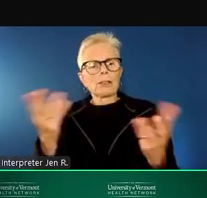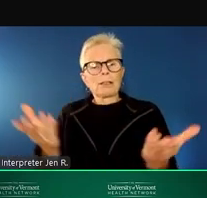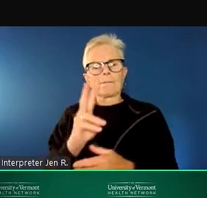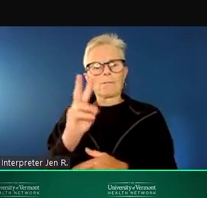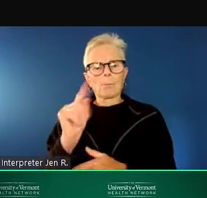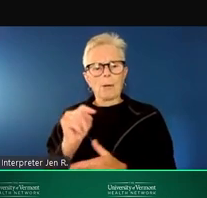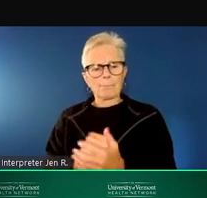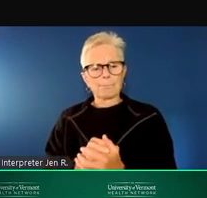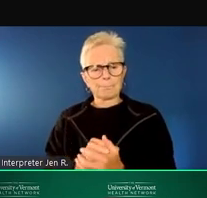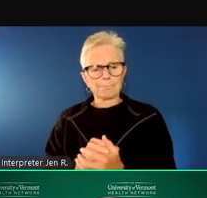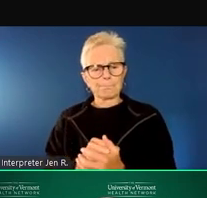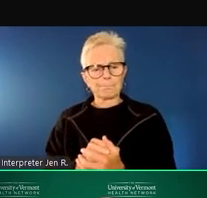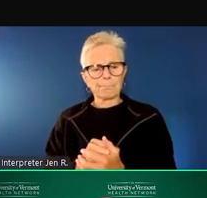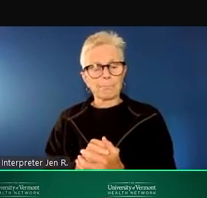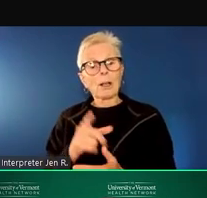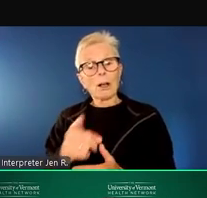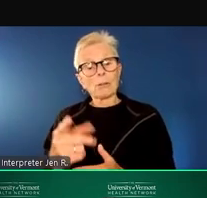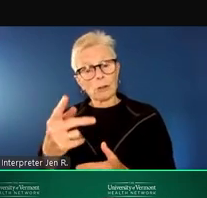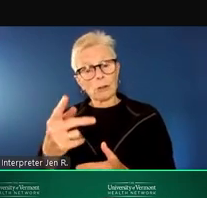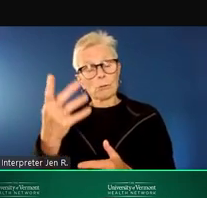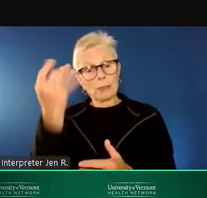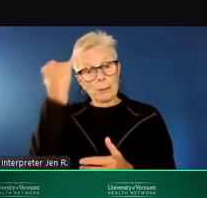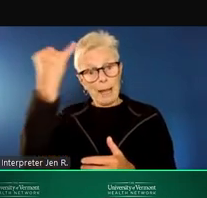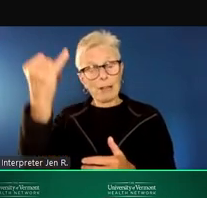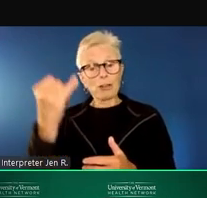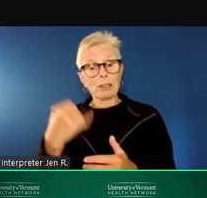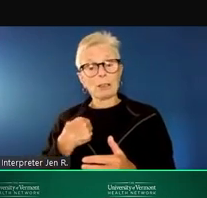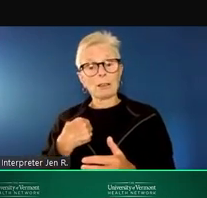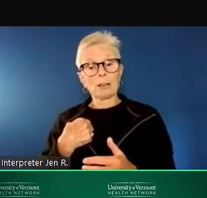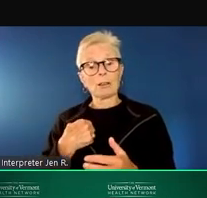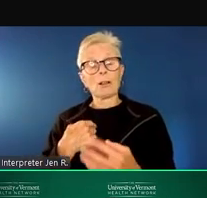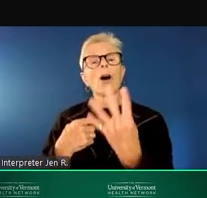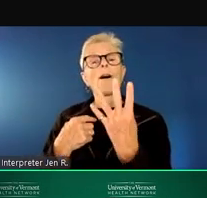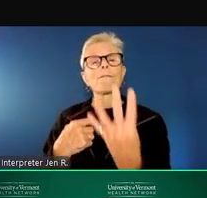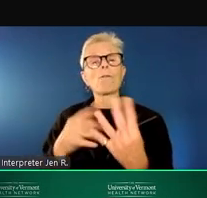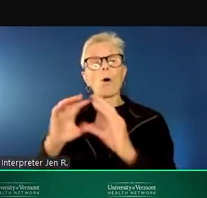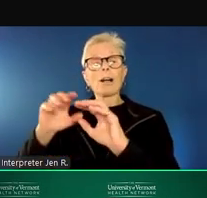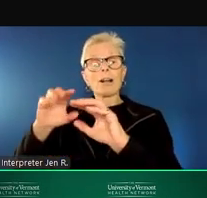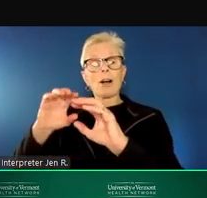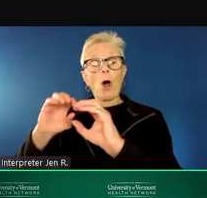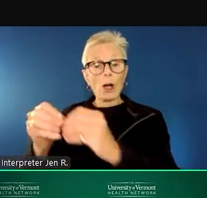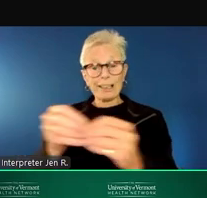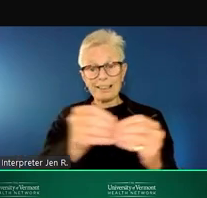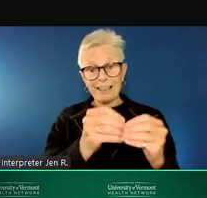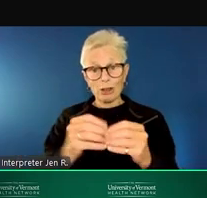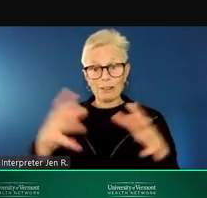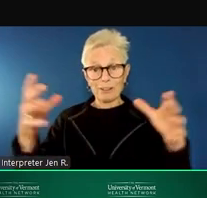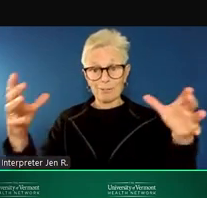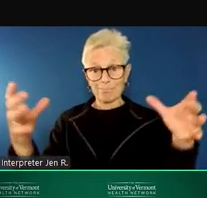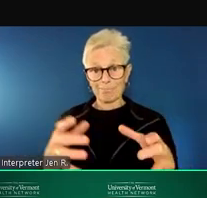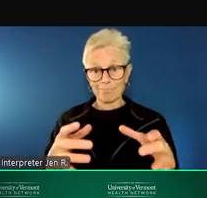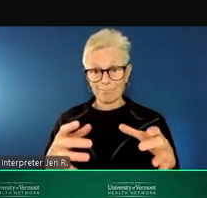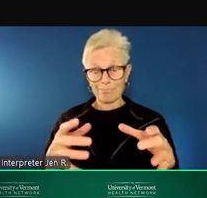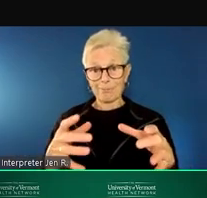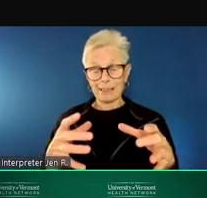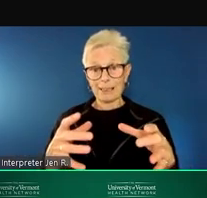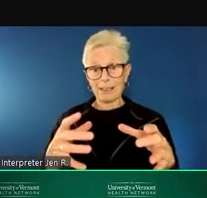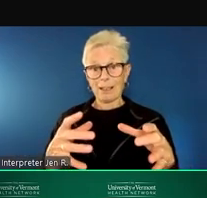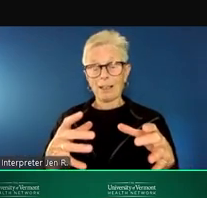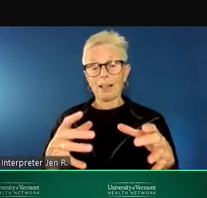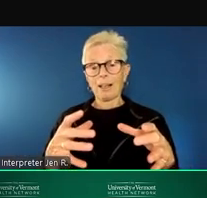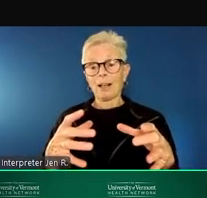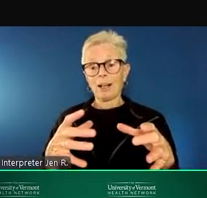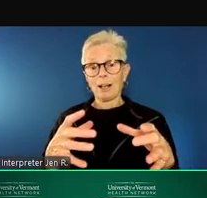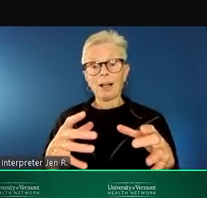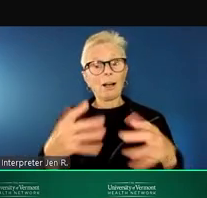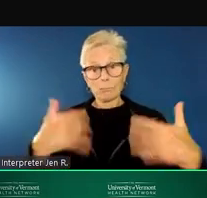As you can imagine, bringing together four community partners in this manner has proven its own